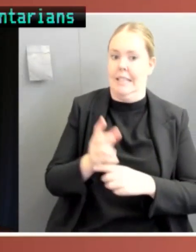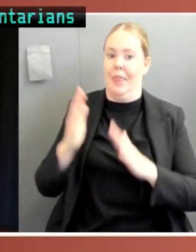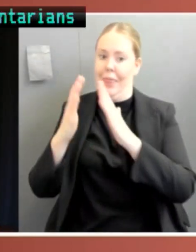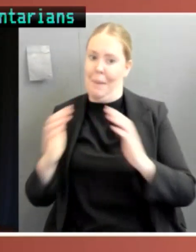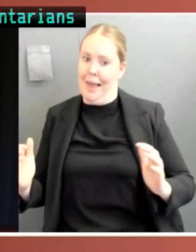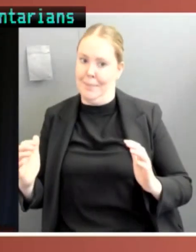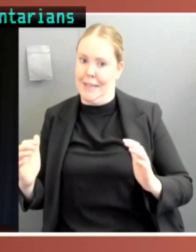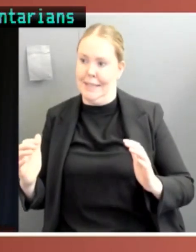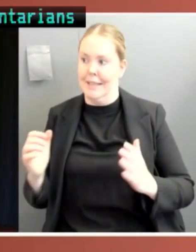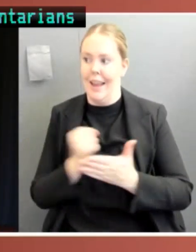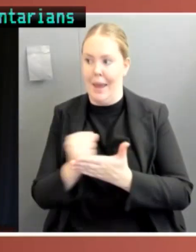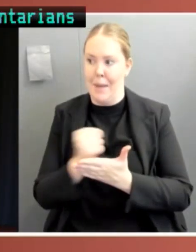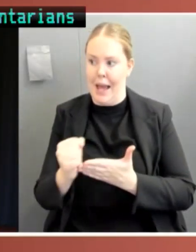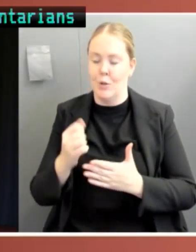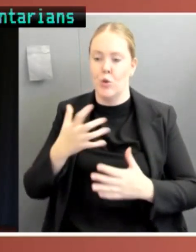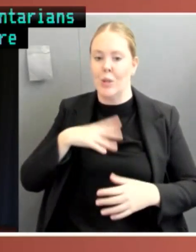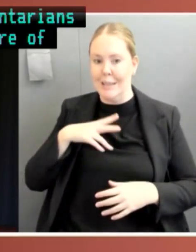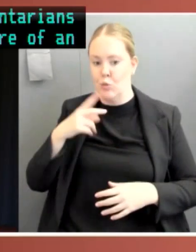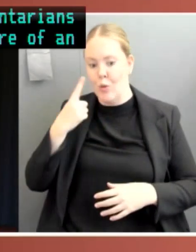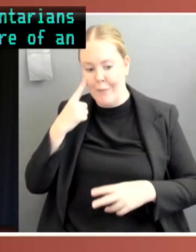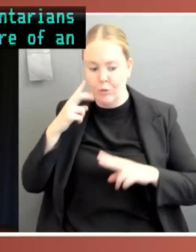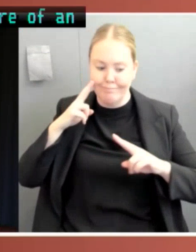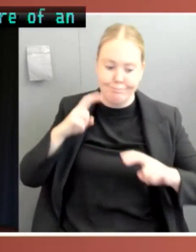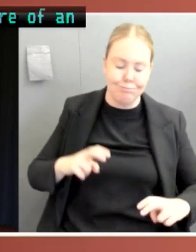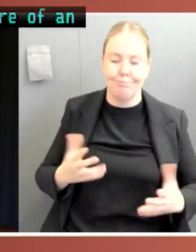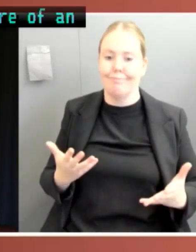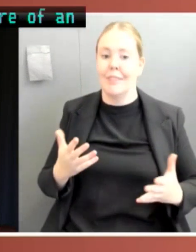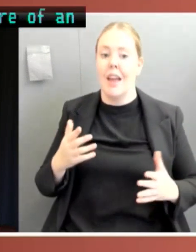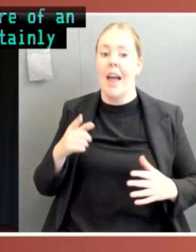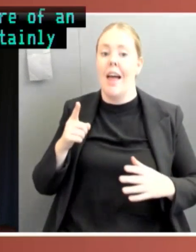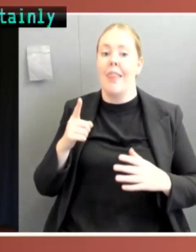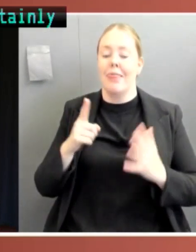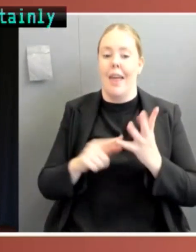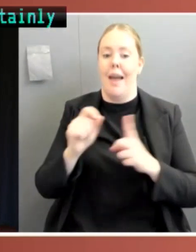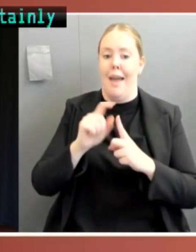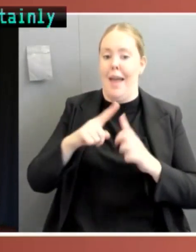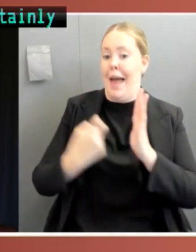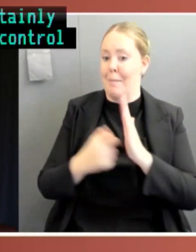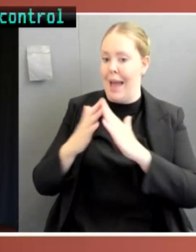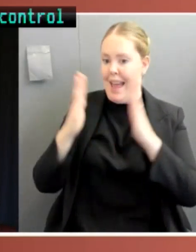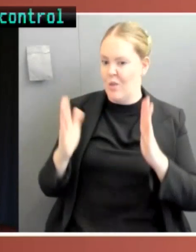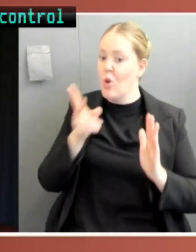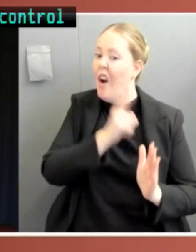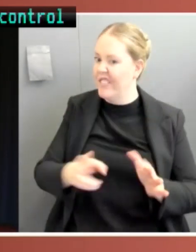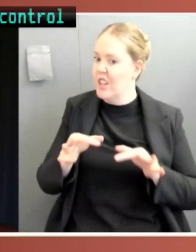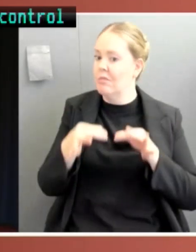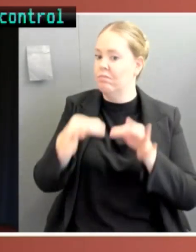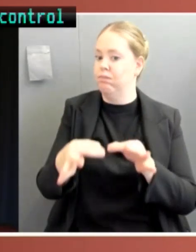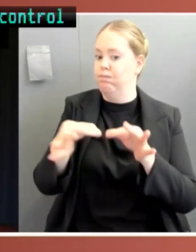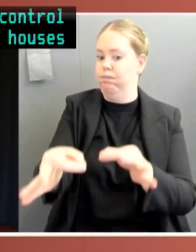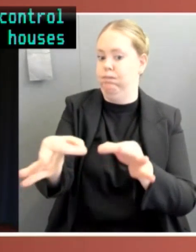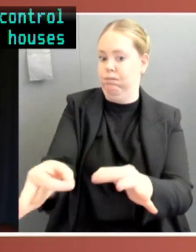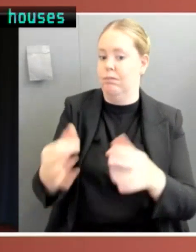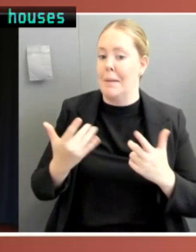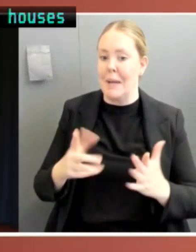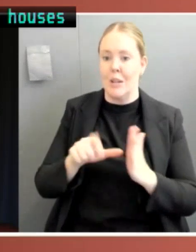certainly governments do not always control the Upper House. But Upper Houses also adjourned for lengthy periods of time. And weren't able to come back in many cases as well. Whether